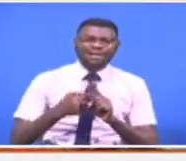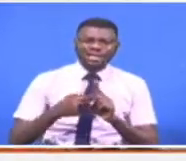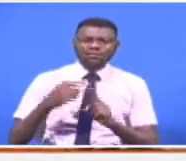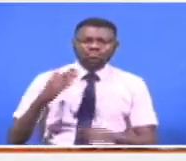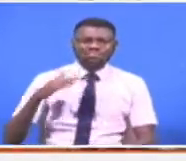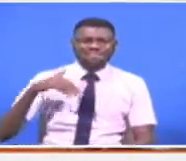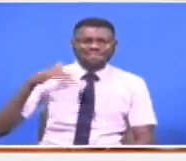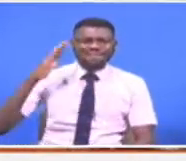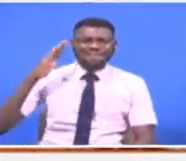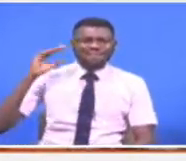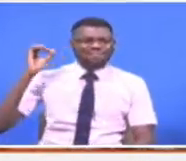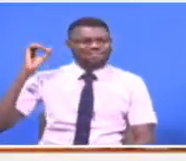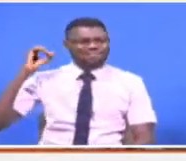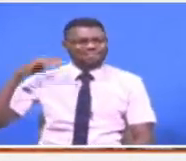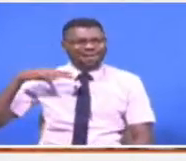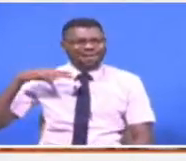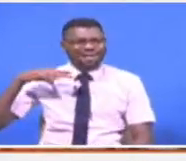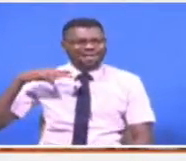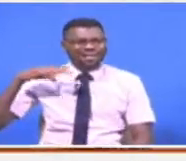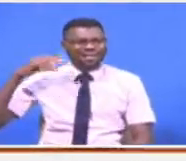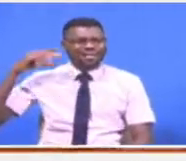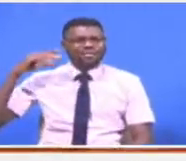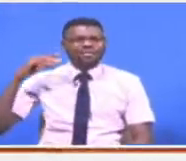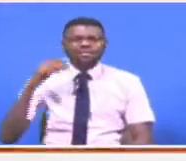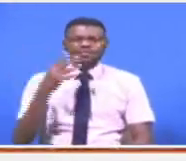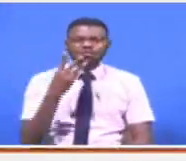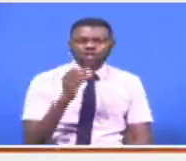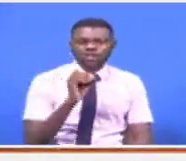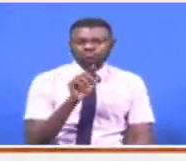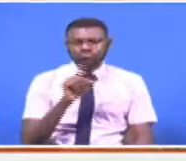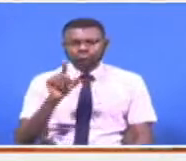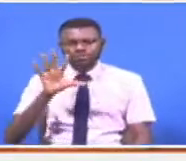eh 40 to 50 degrees centigrade